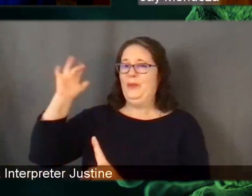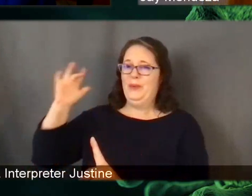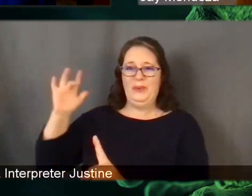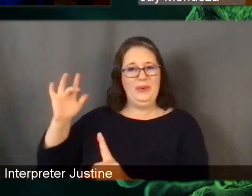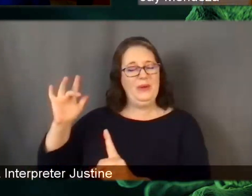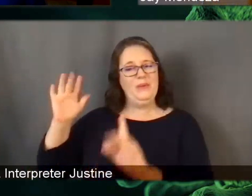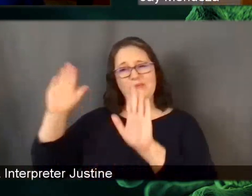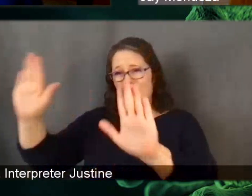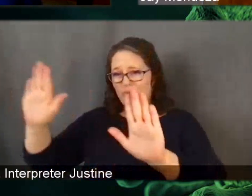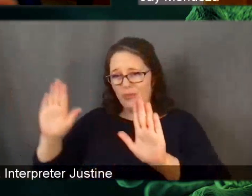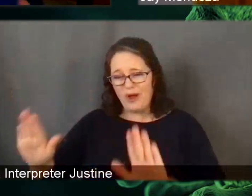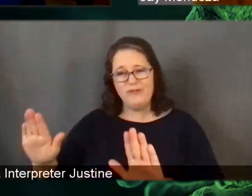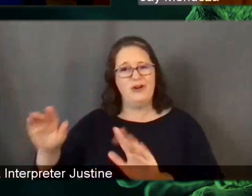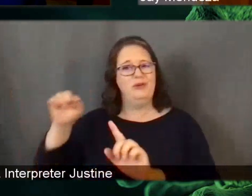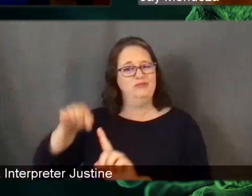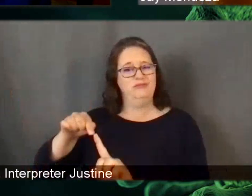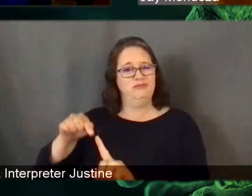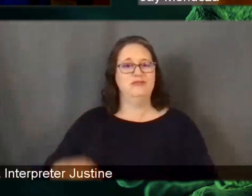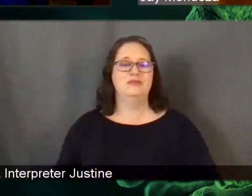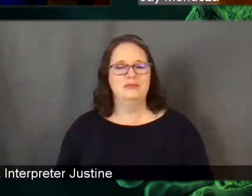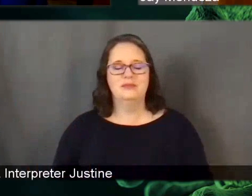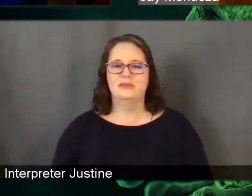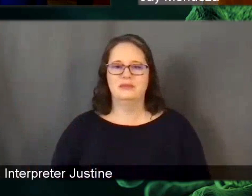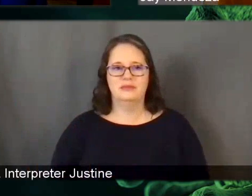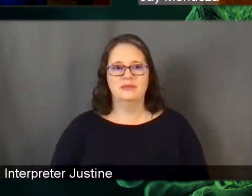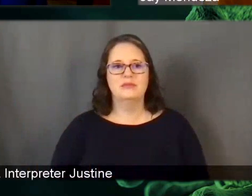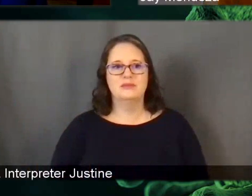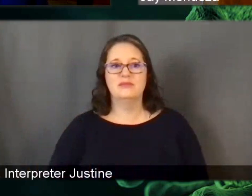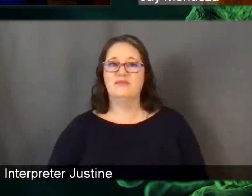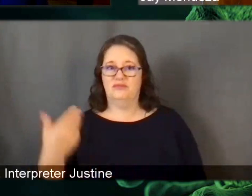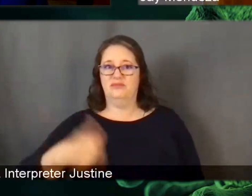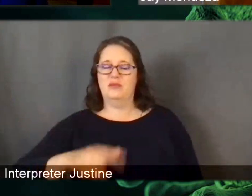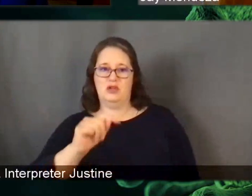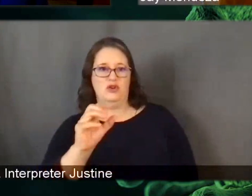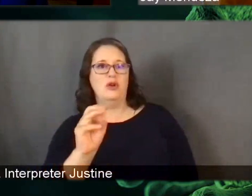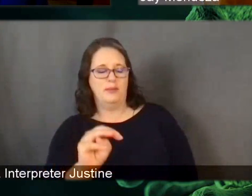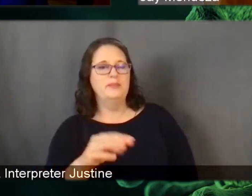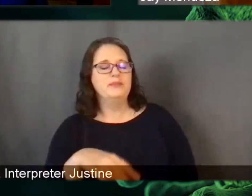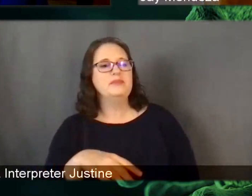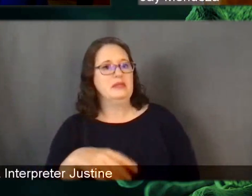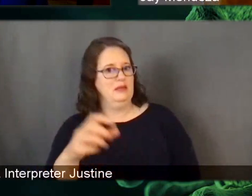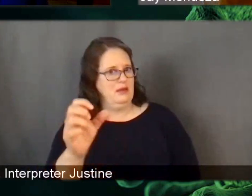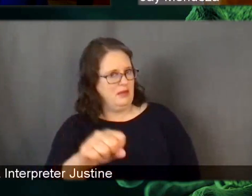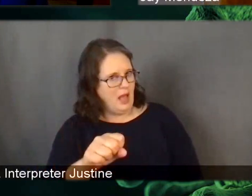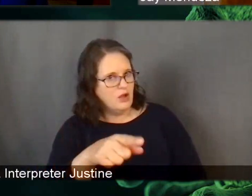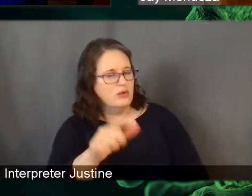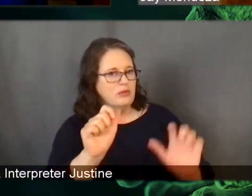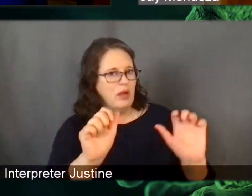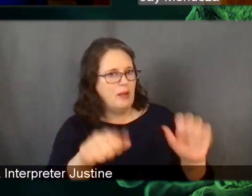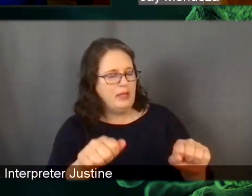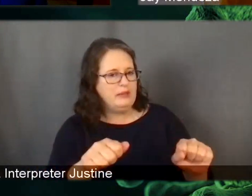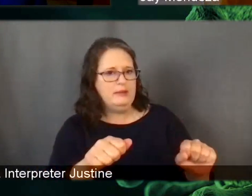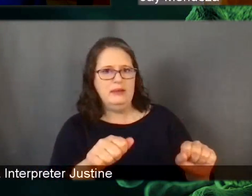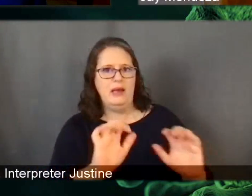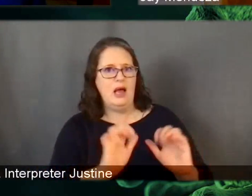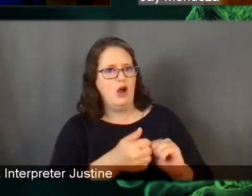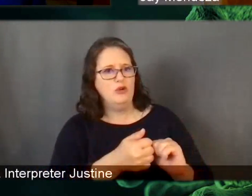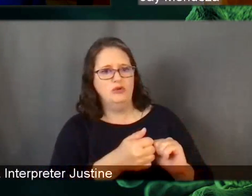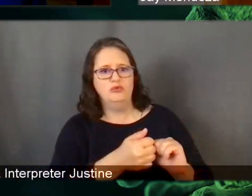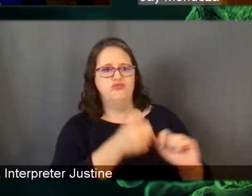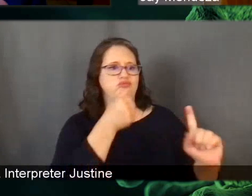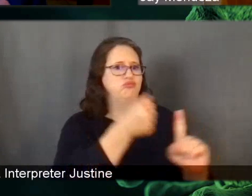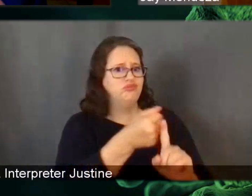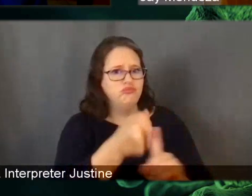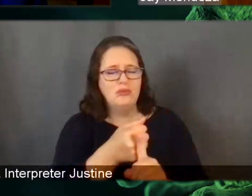great. No, I really, it's, it's the ability to impact, um, additional parts of the state is, is incredible. It's very important to us